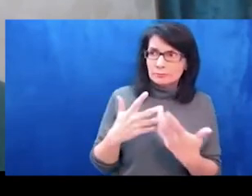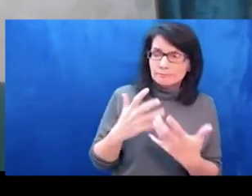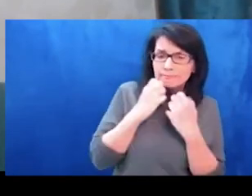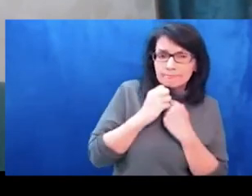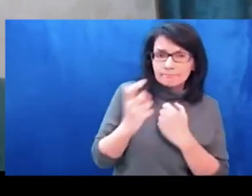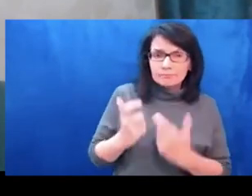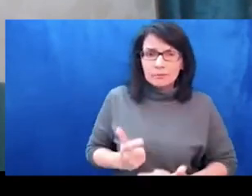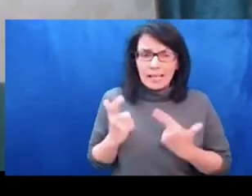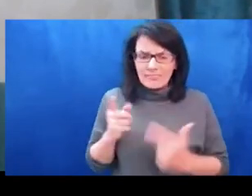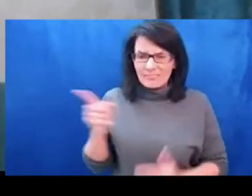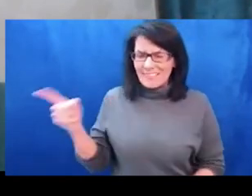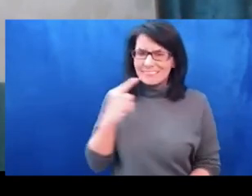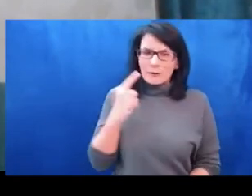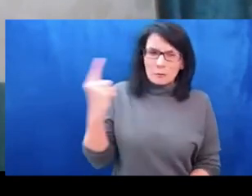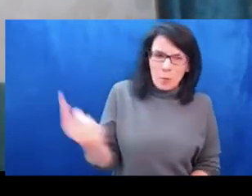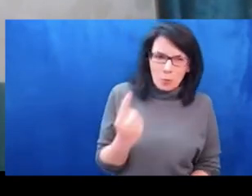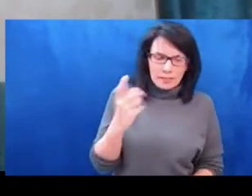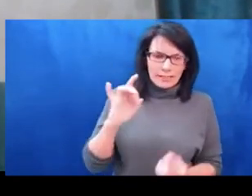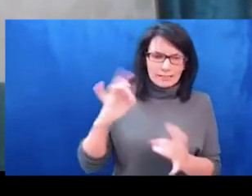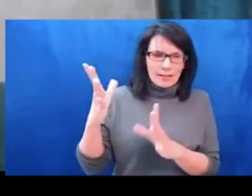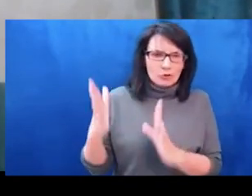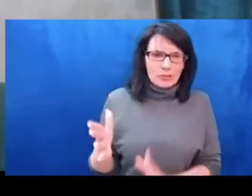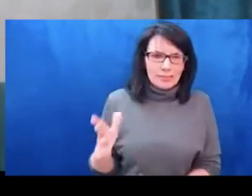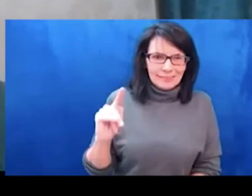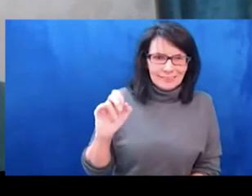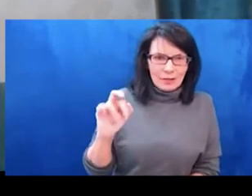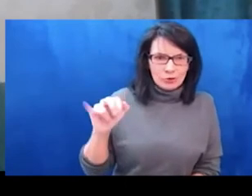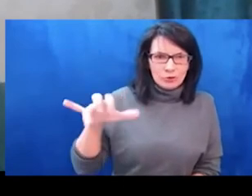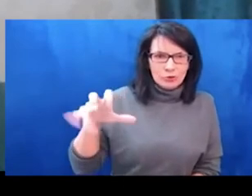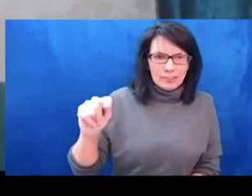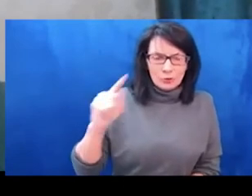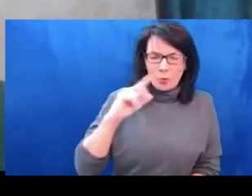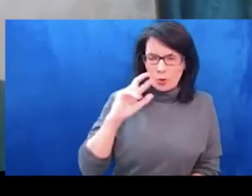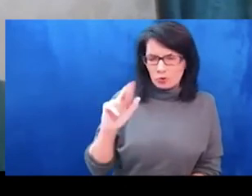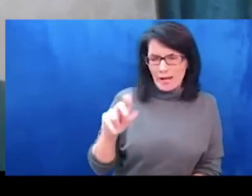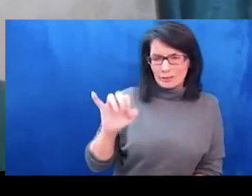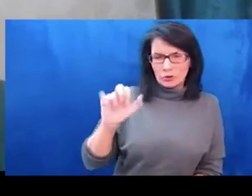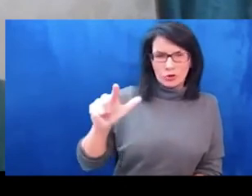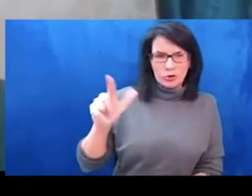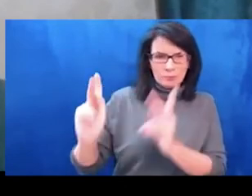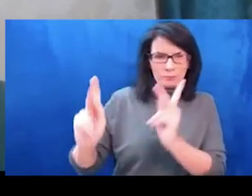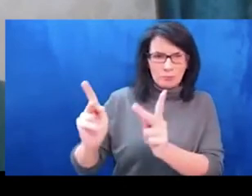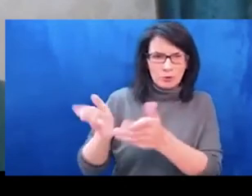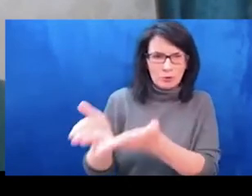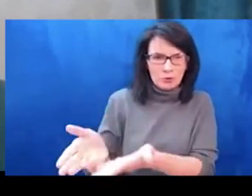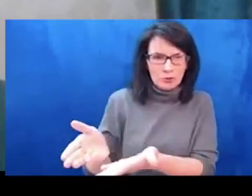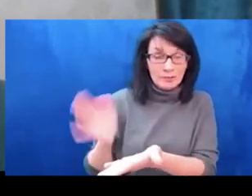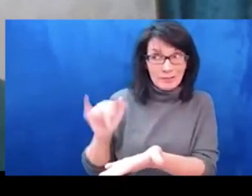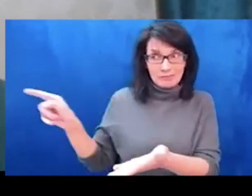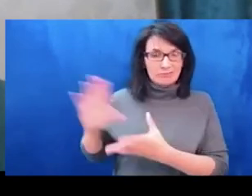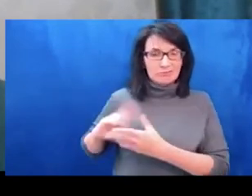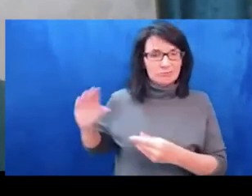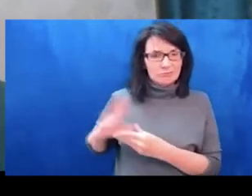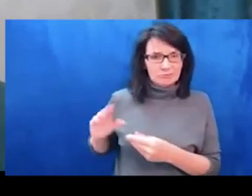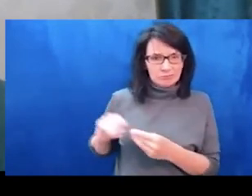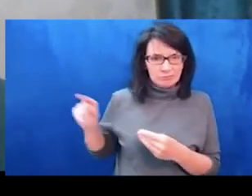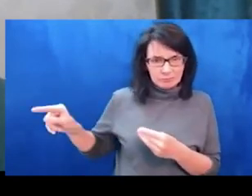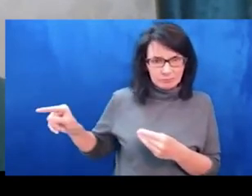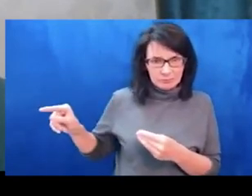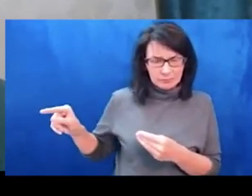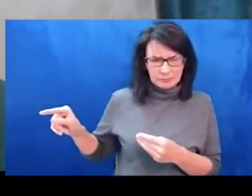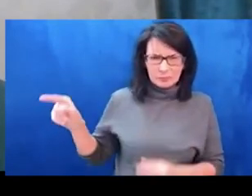in Syria, Russian regime is relying heavily on fake facts and propaganda to justify the military aggression in Ukraine.